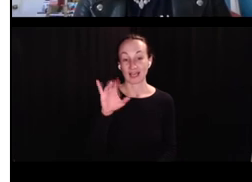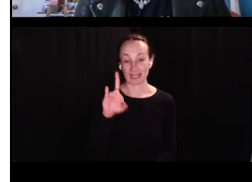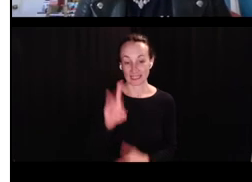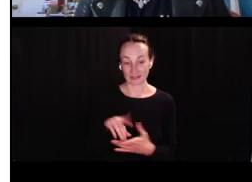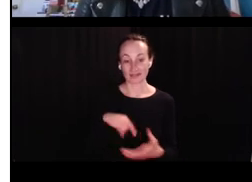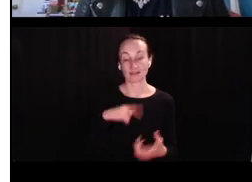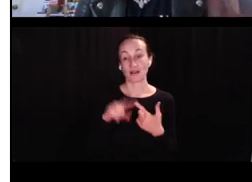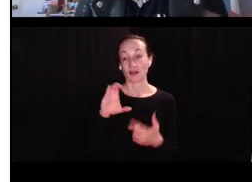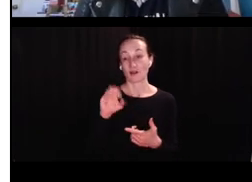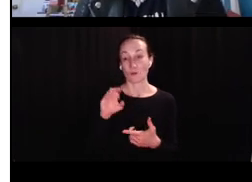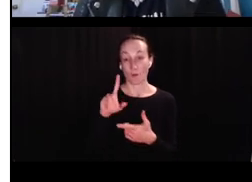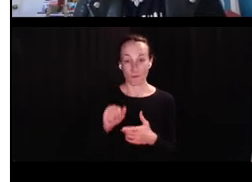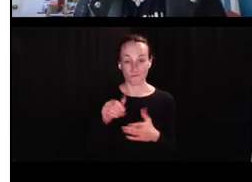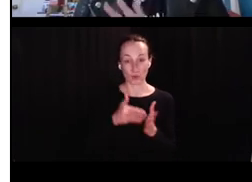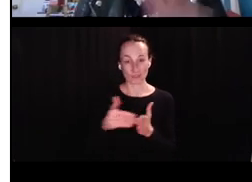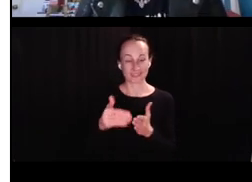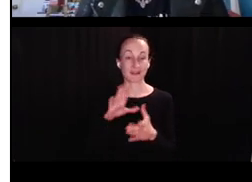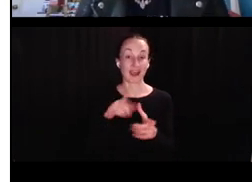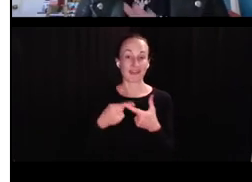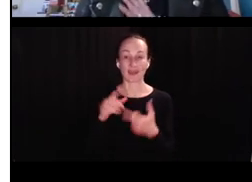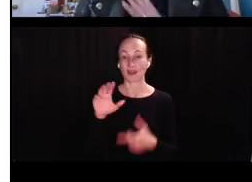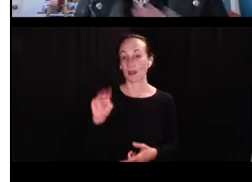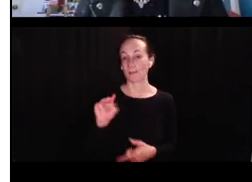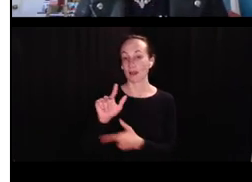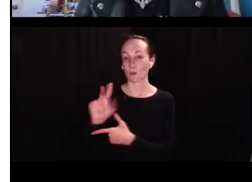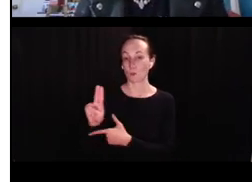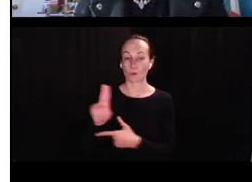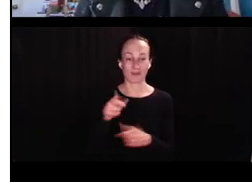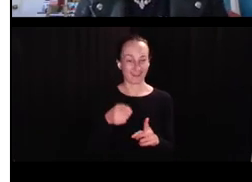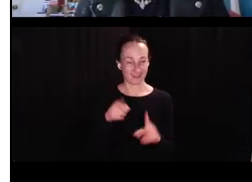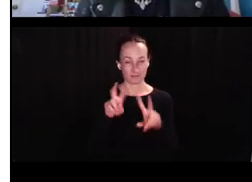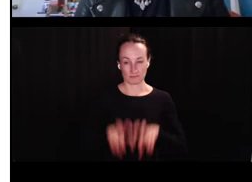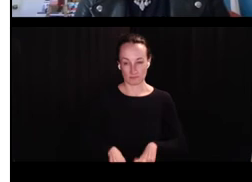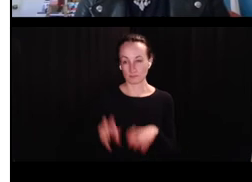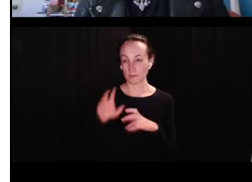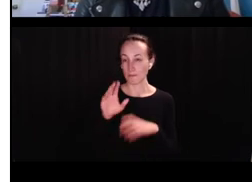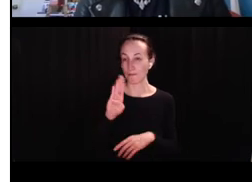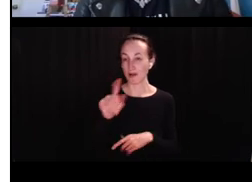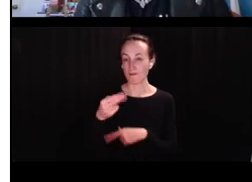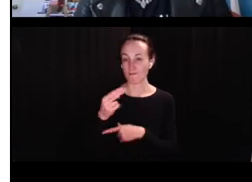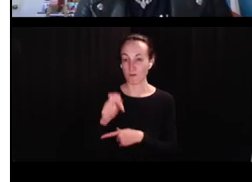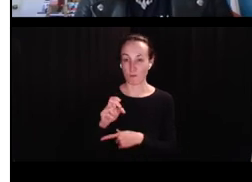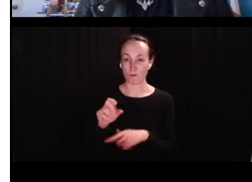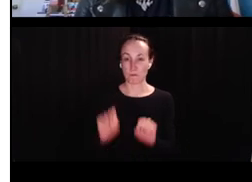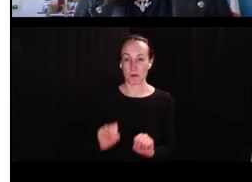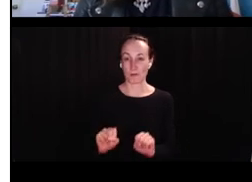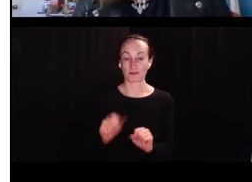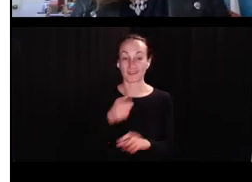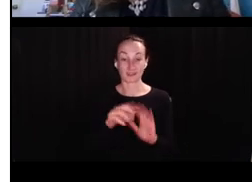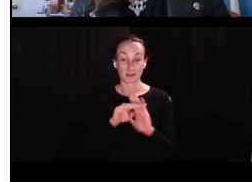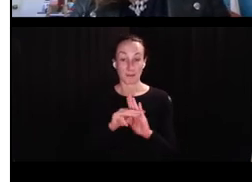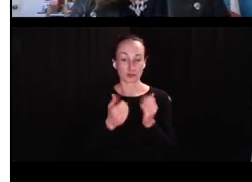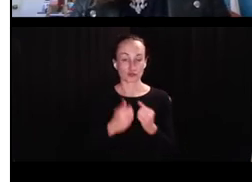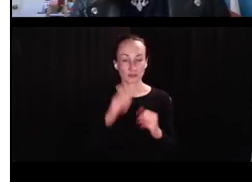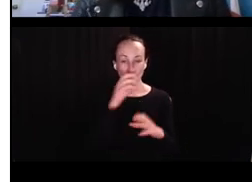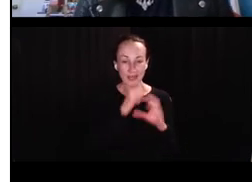Okay. So like I said, we did, I did over COCA frequency. We did looking over some length of utterance, and this was looking at some by phone probability.